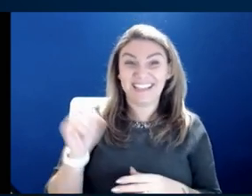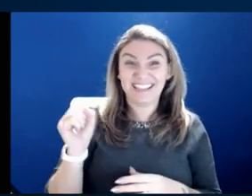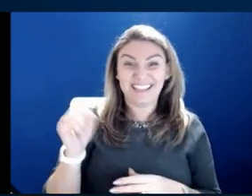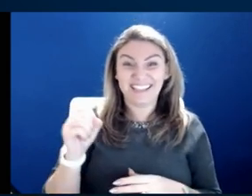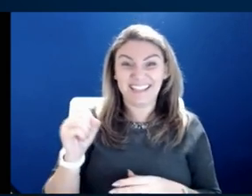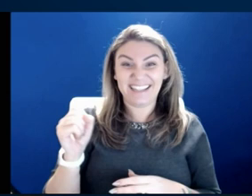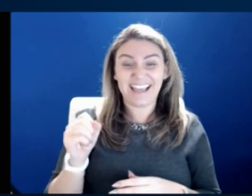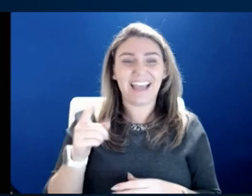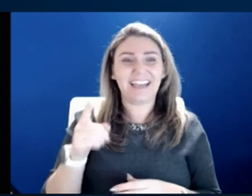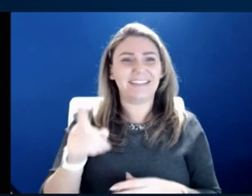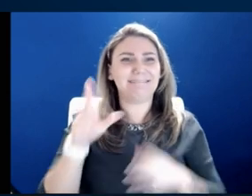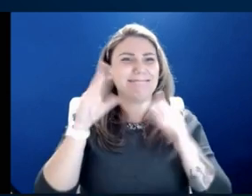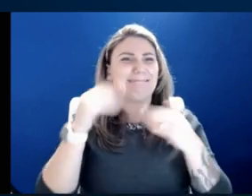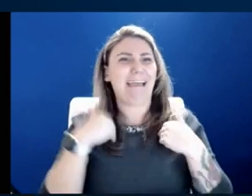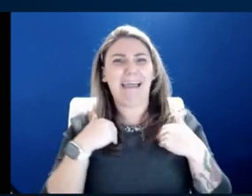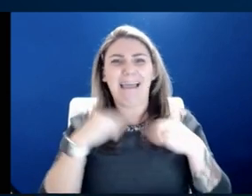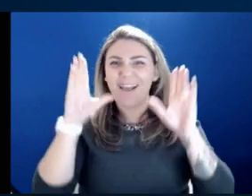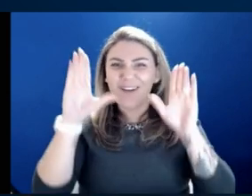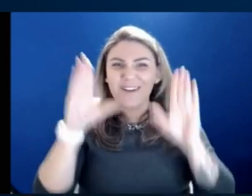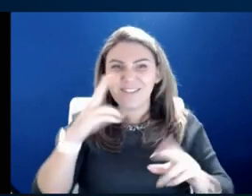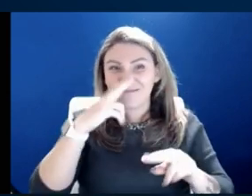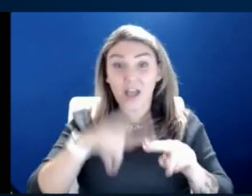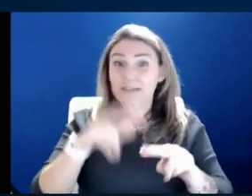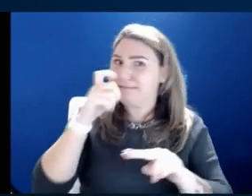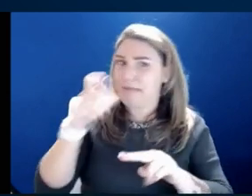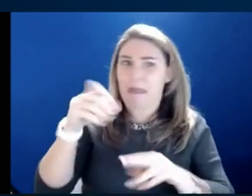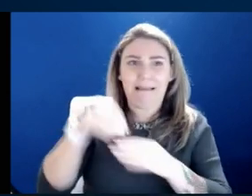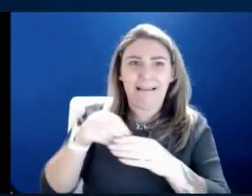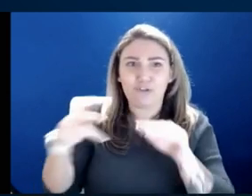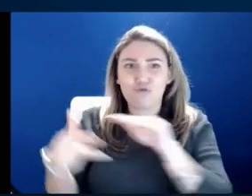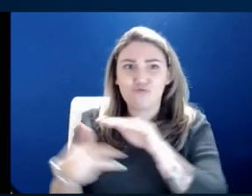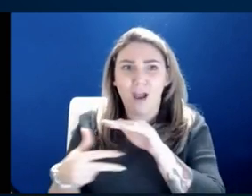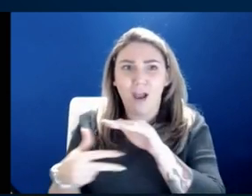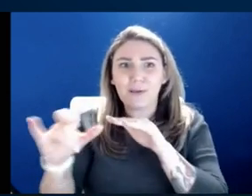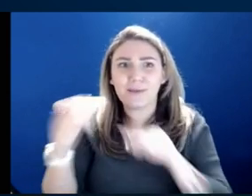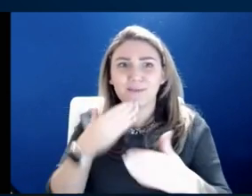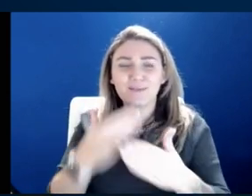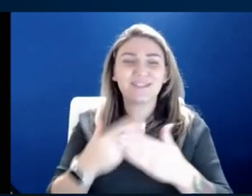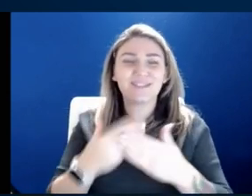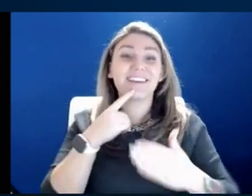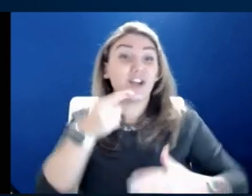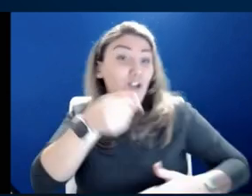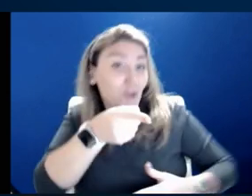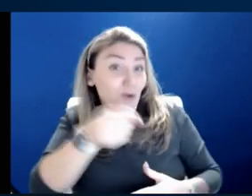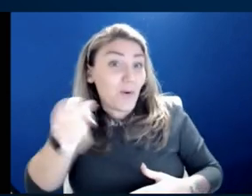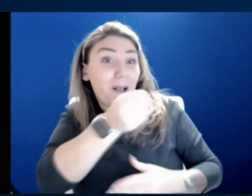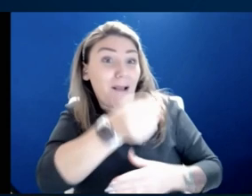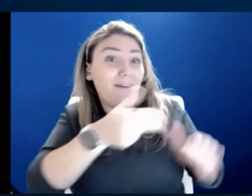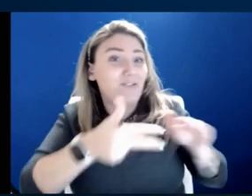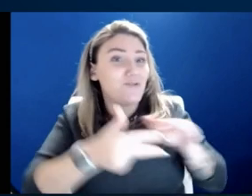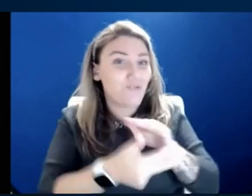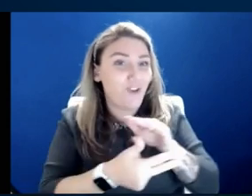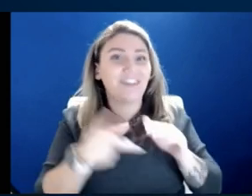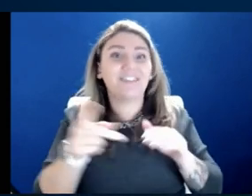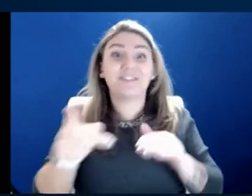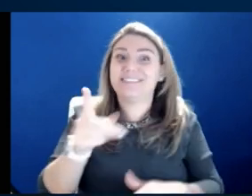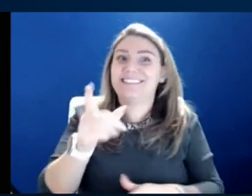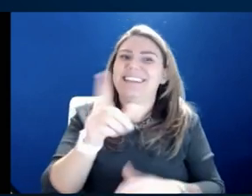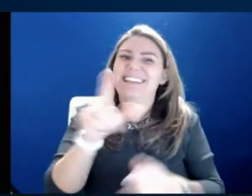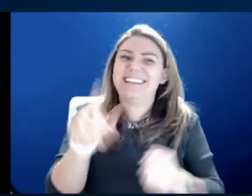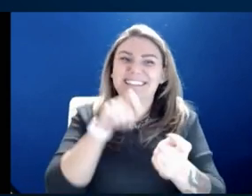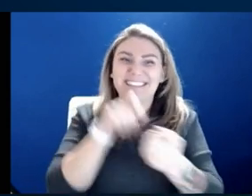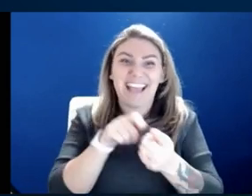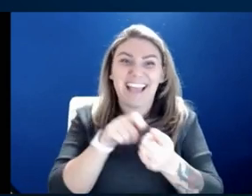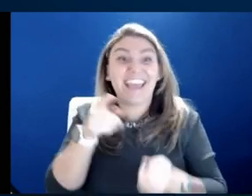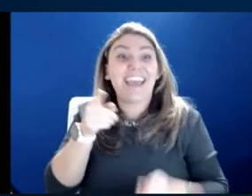He's not in the garage though. I've just said, he's not in the garage. You were in the garage. He's not in the garage. Exactly. He